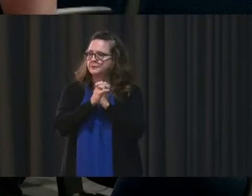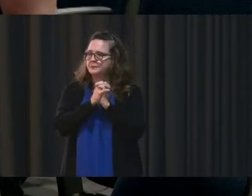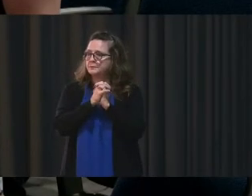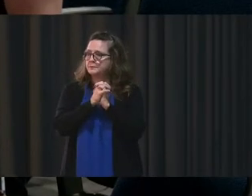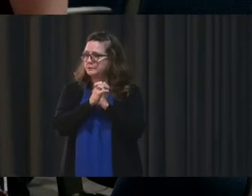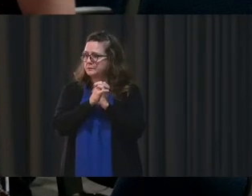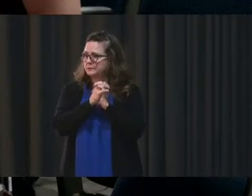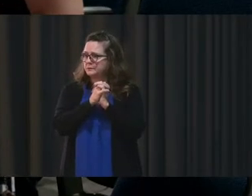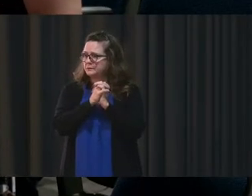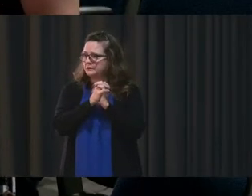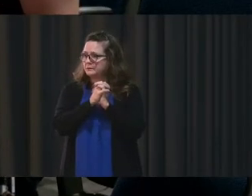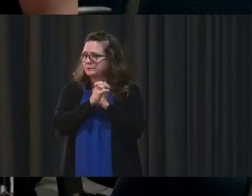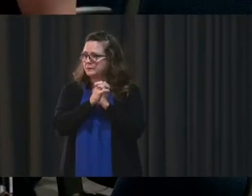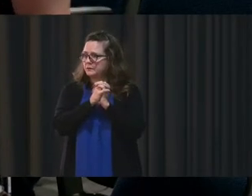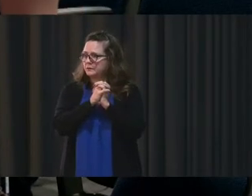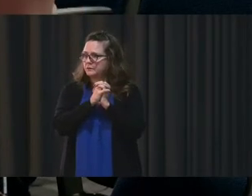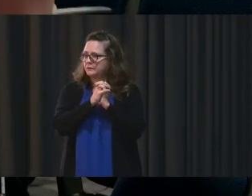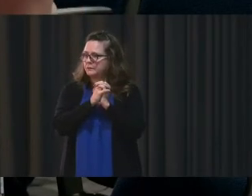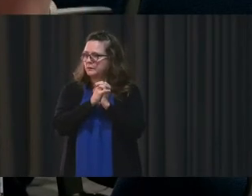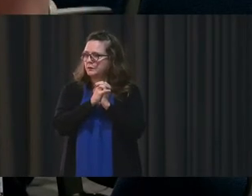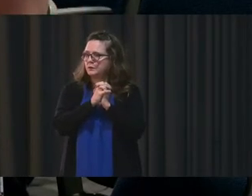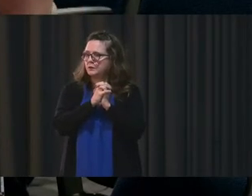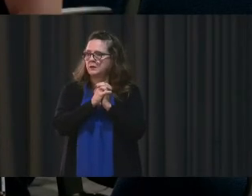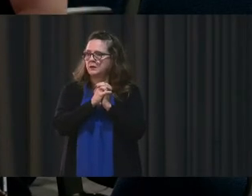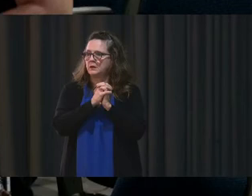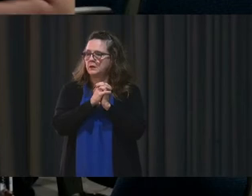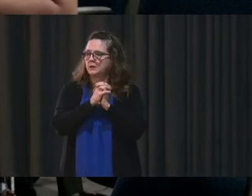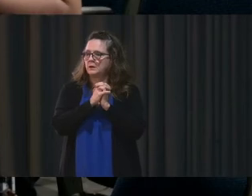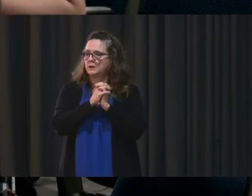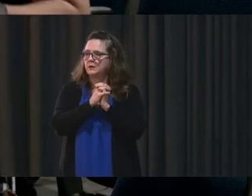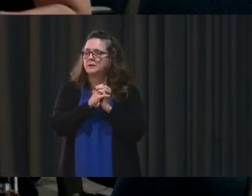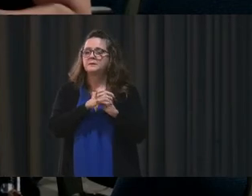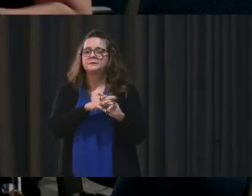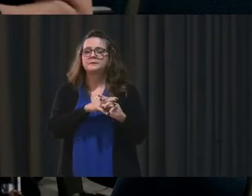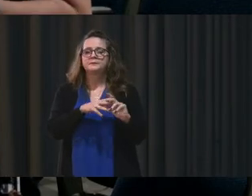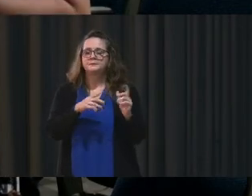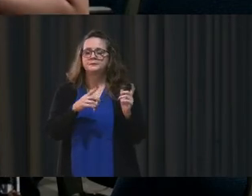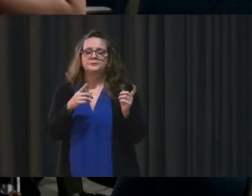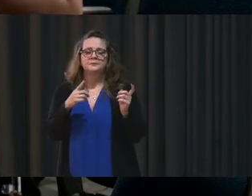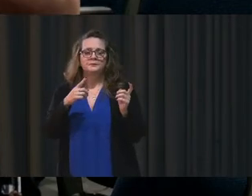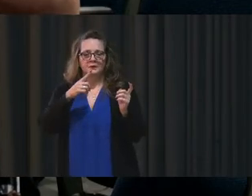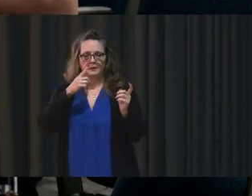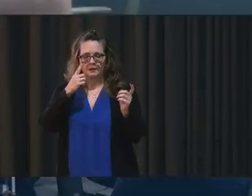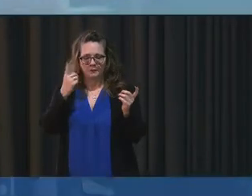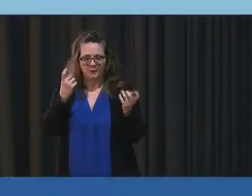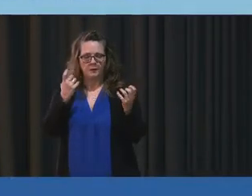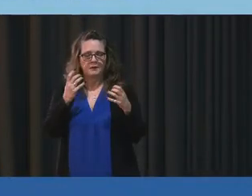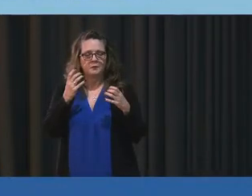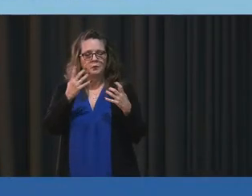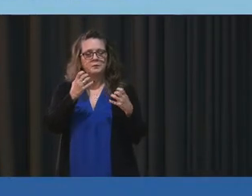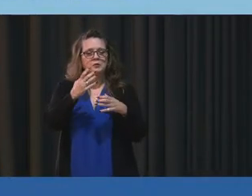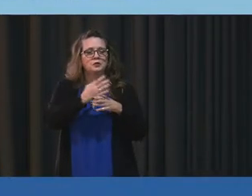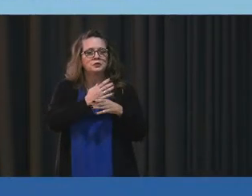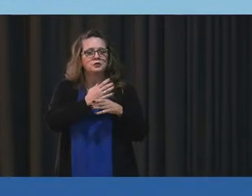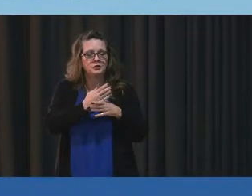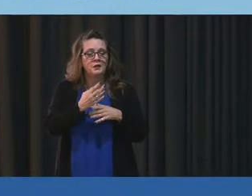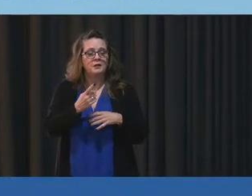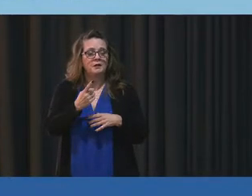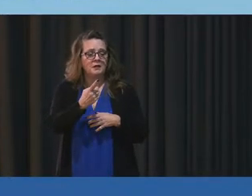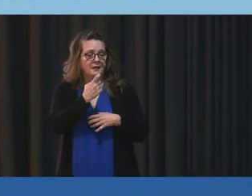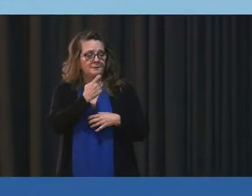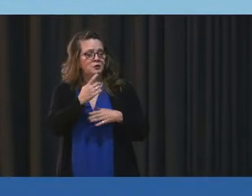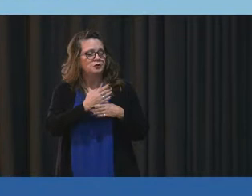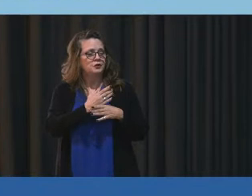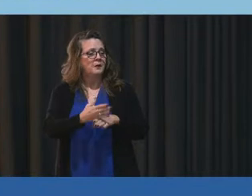And they're, at the school, they're doing everything that's possible to deal with the situation, but because they asked me to, like, share something that I'd like to see improved, and